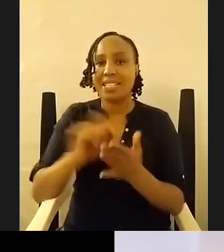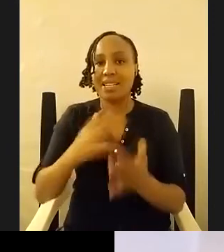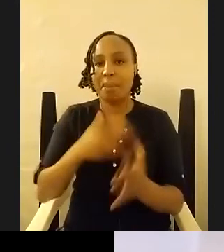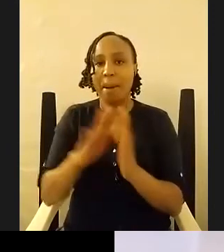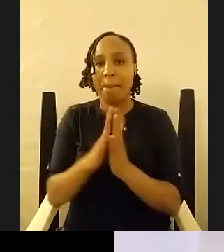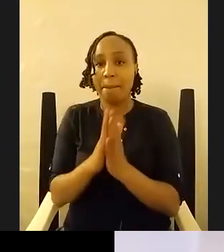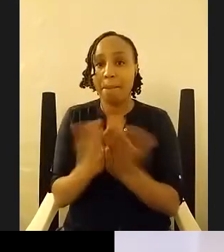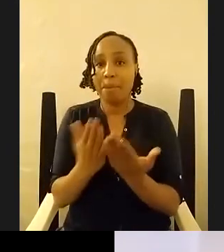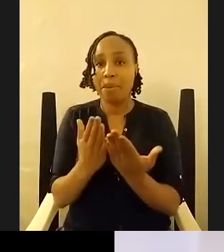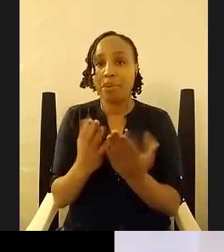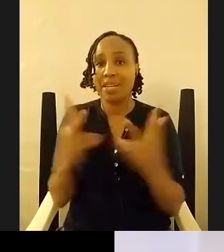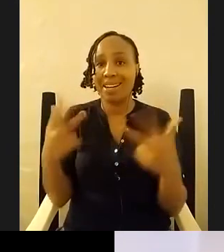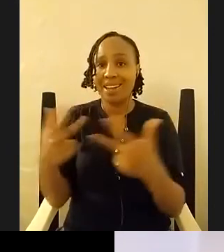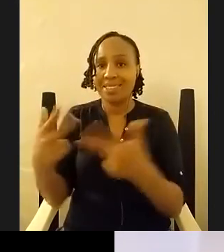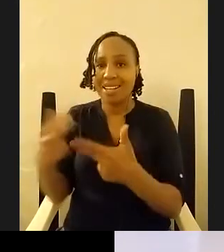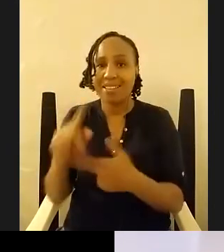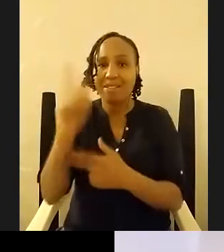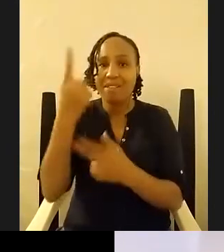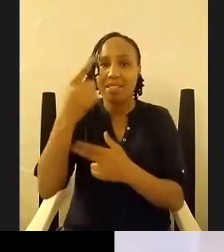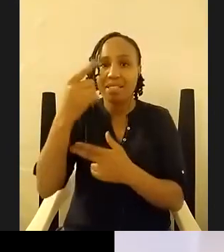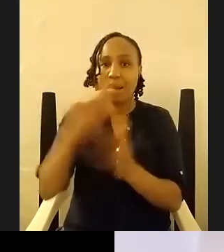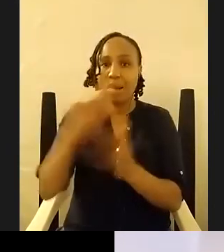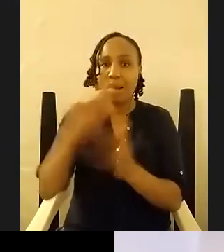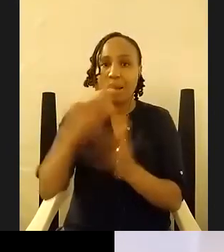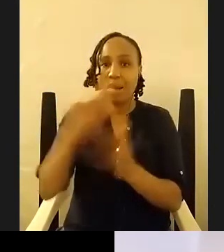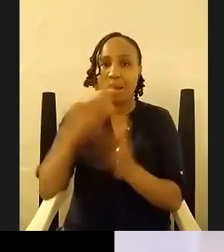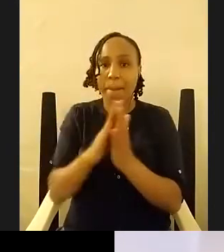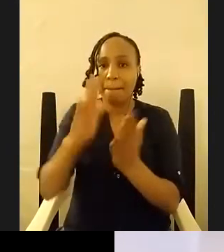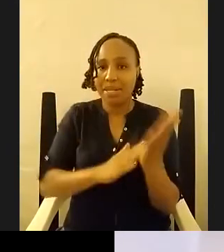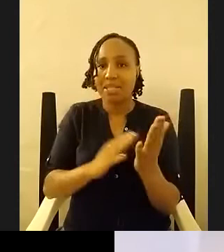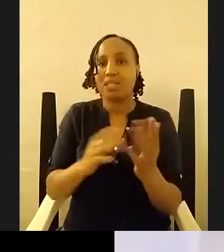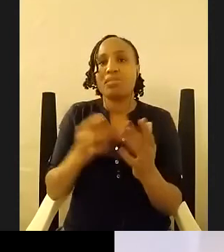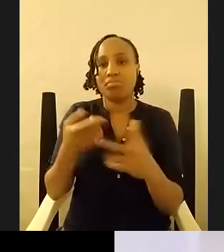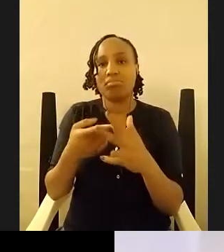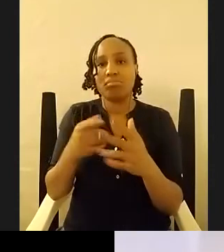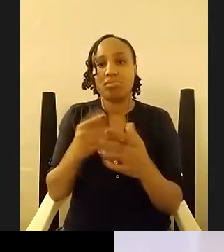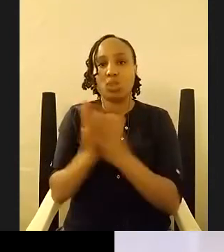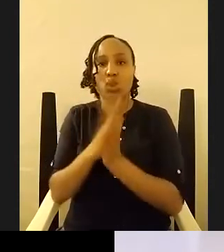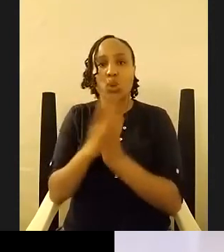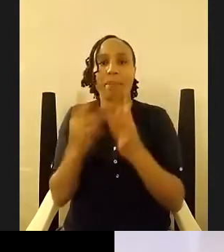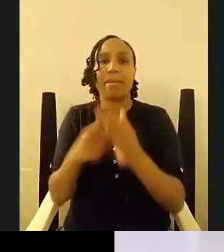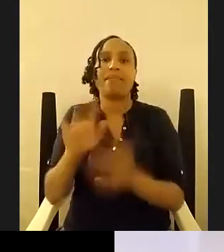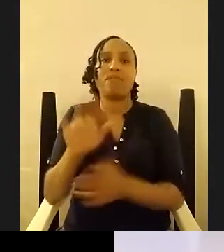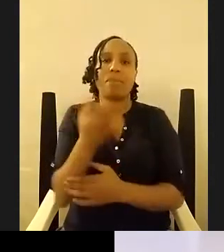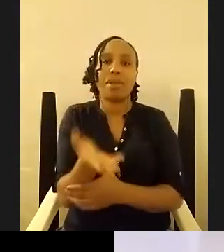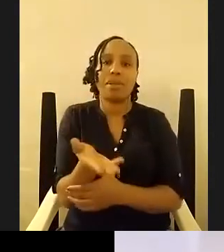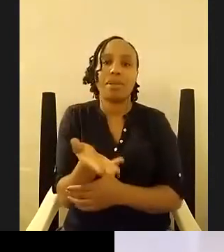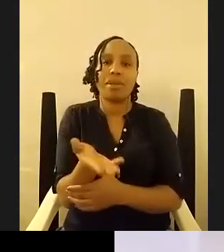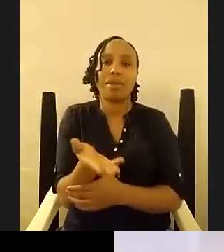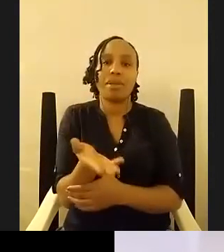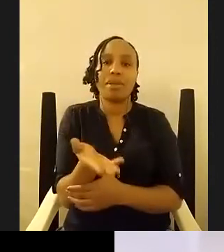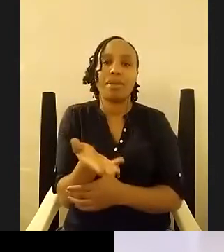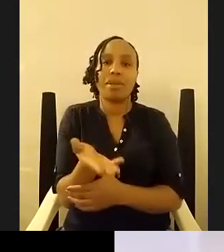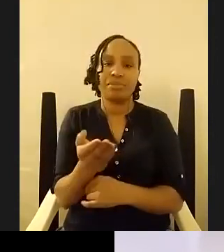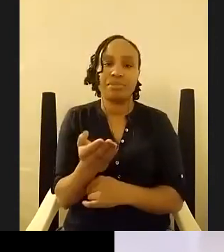and lets the story begin from there and i was like damn 50 pages though 50 pages is a lot